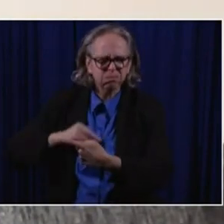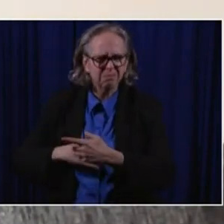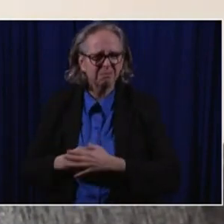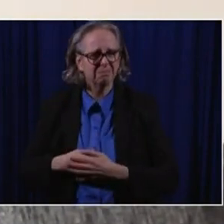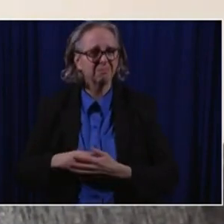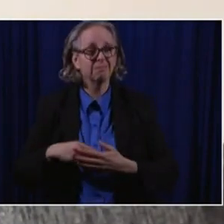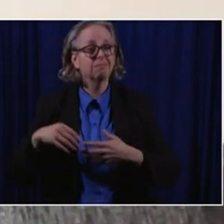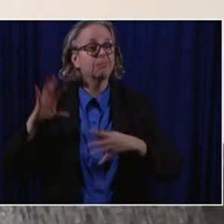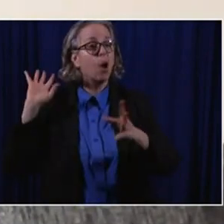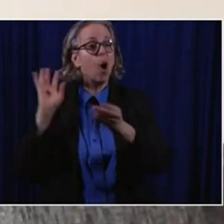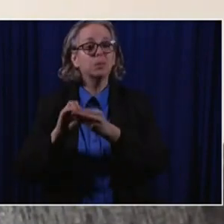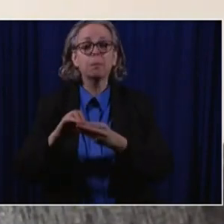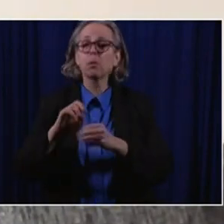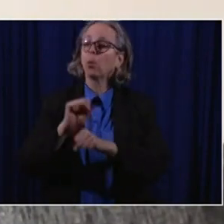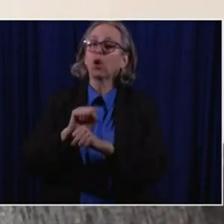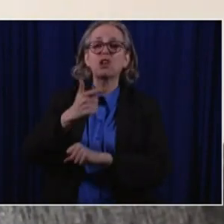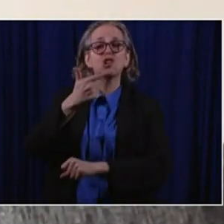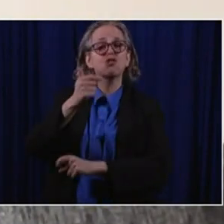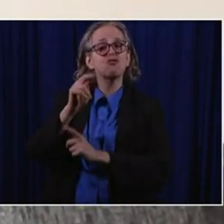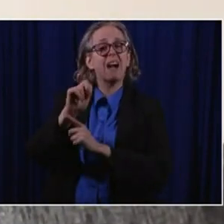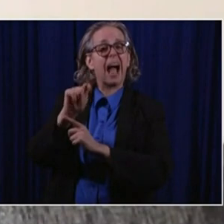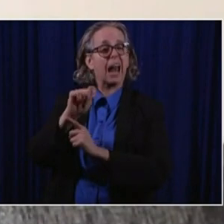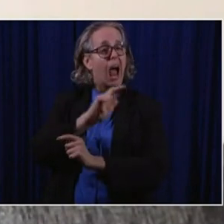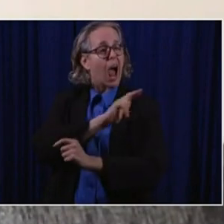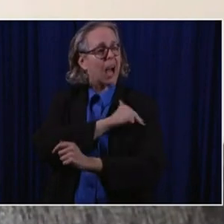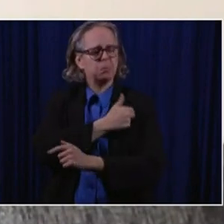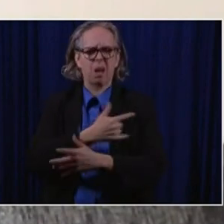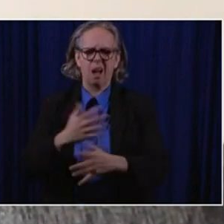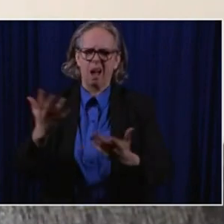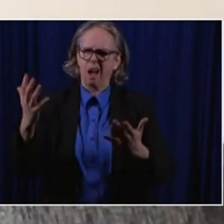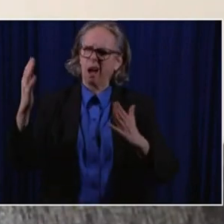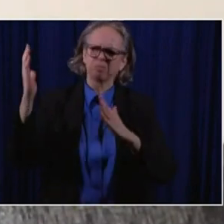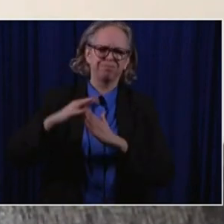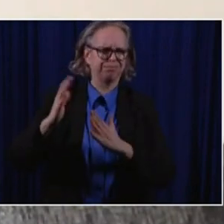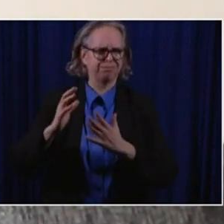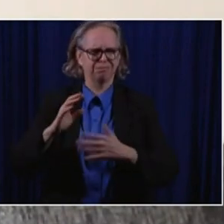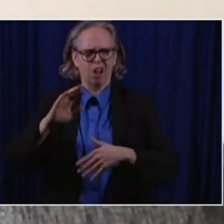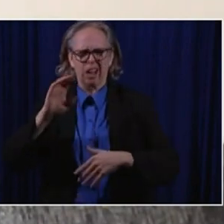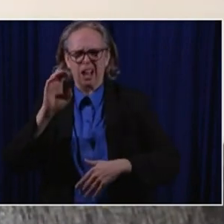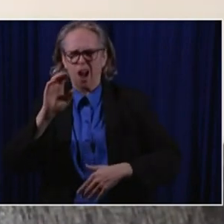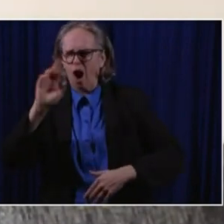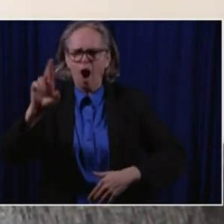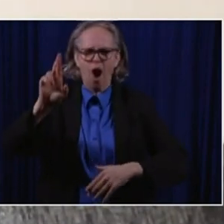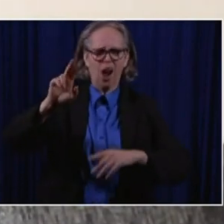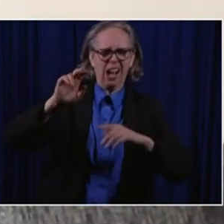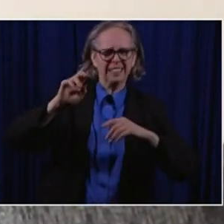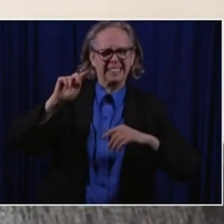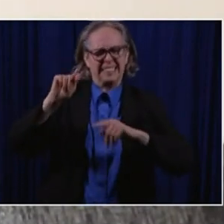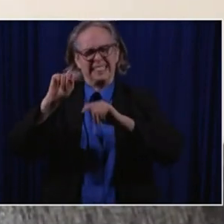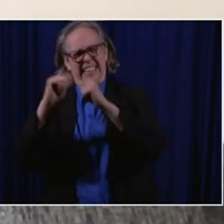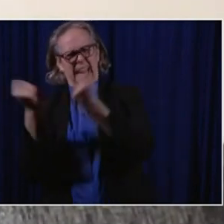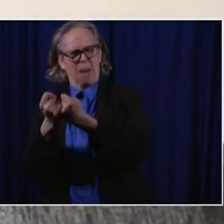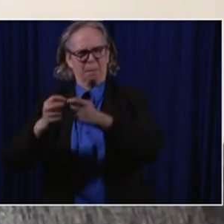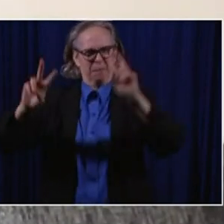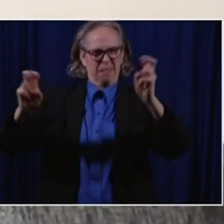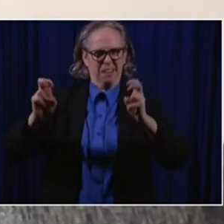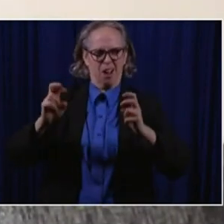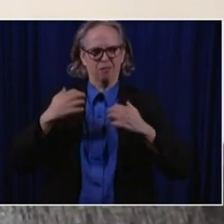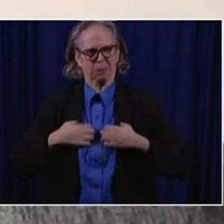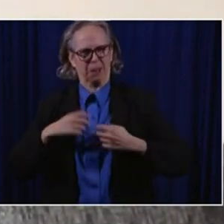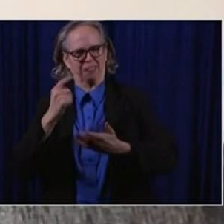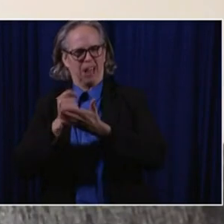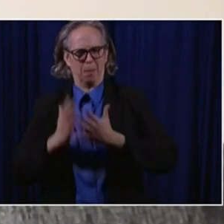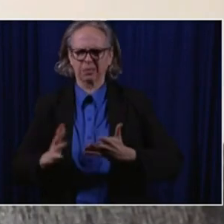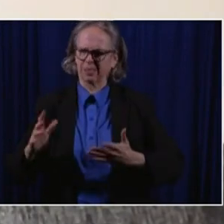and shout out to all my RTs at Grant. We, we work really hard for not just COVID patients, but trauma patients and,